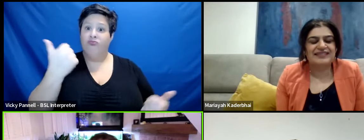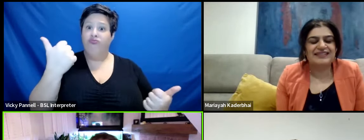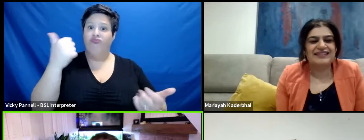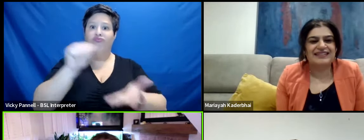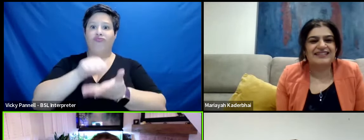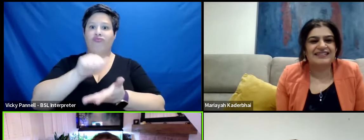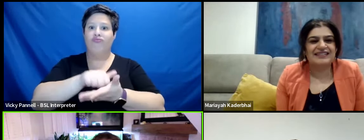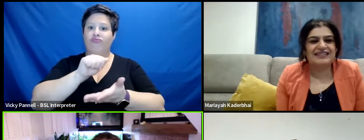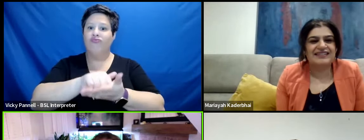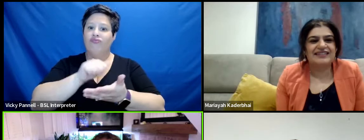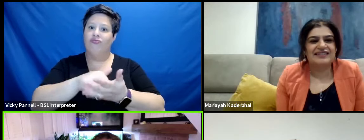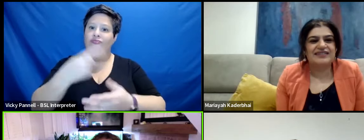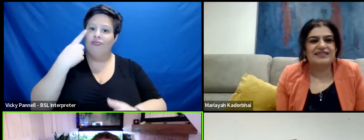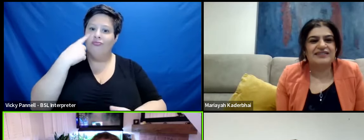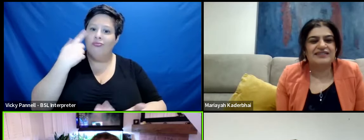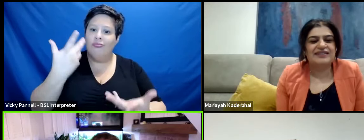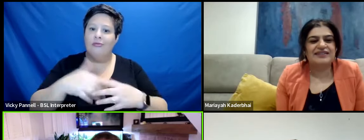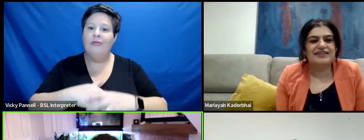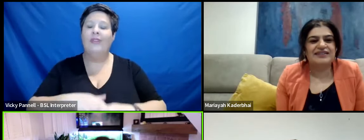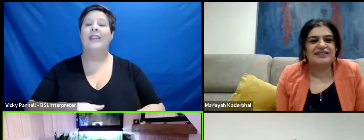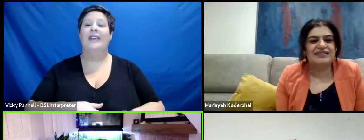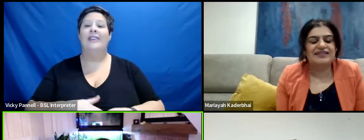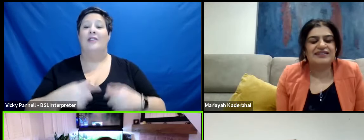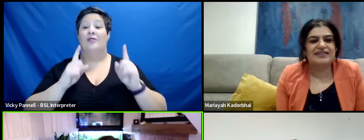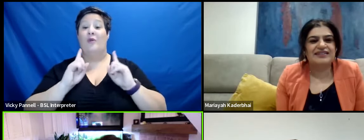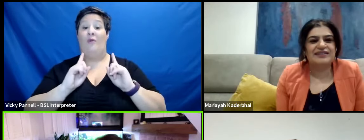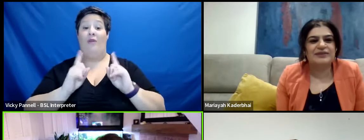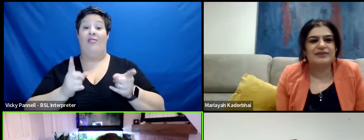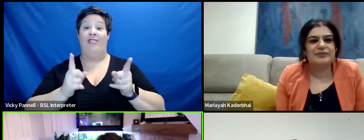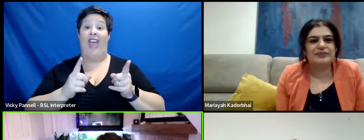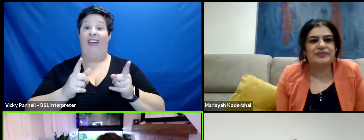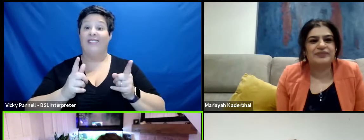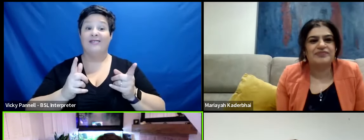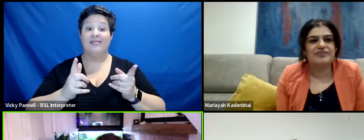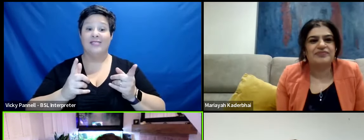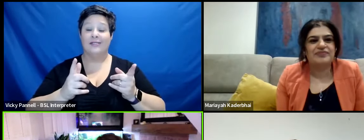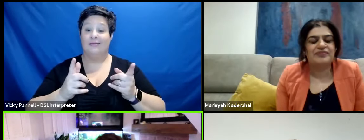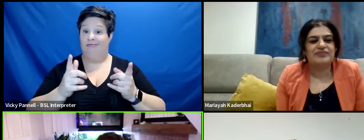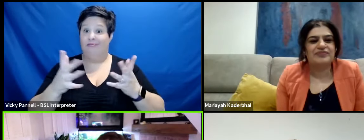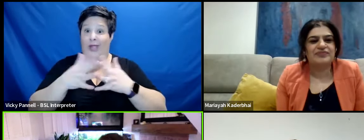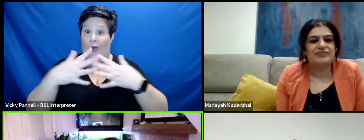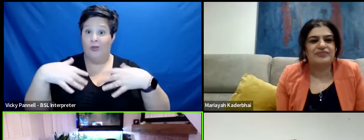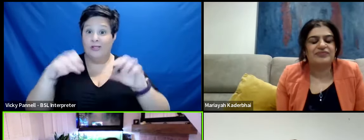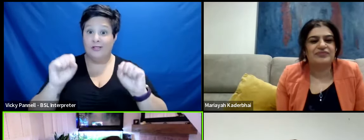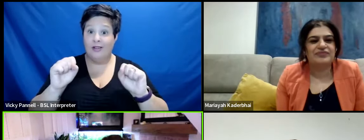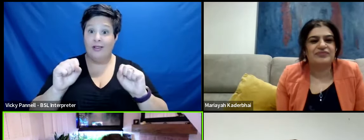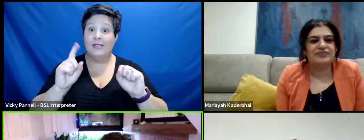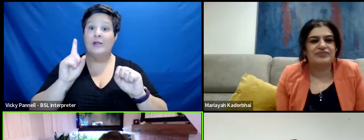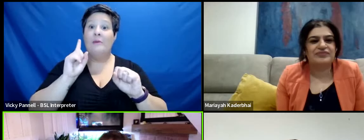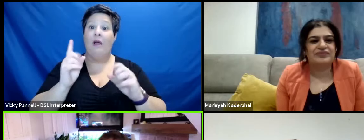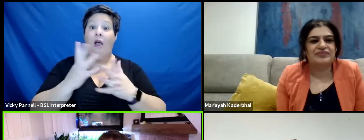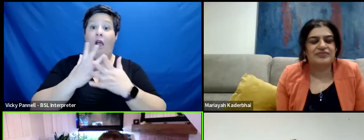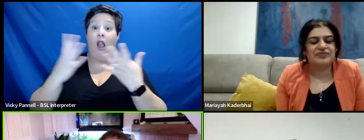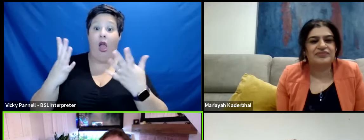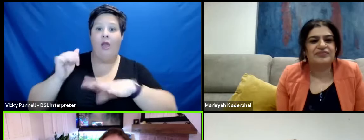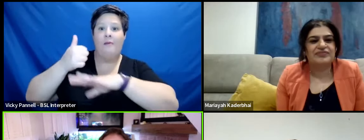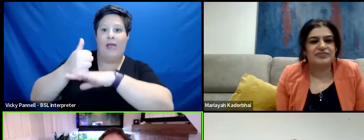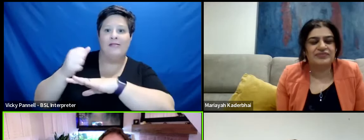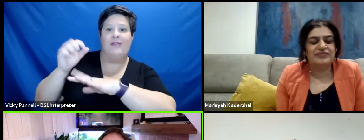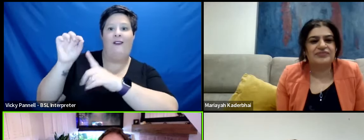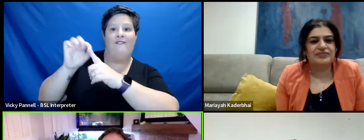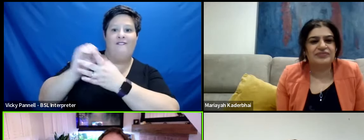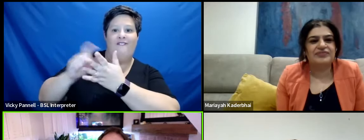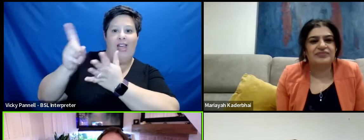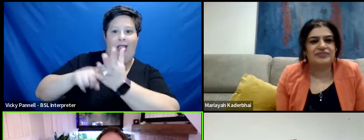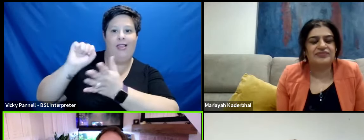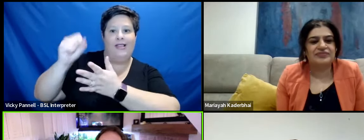yeah, okay, let's go for it. And that was, and that was kind of where it started. But a lot of it is based on Phil's experiences